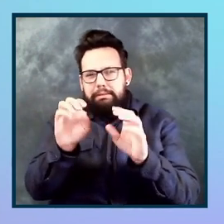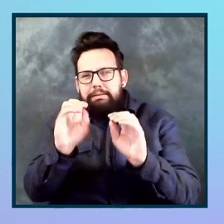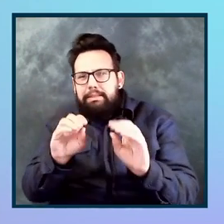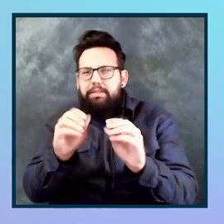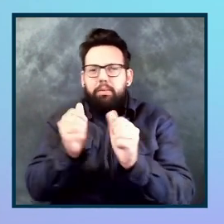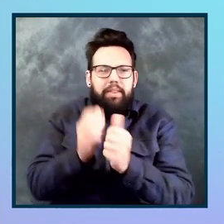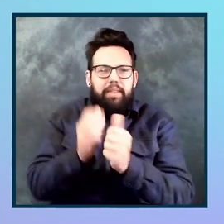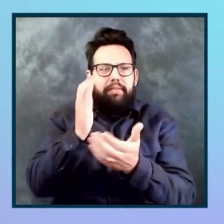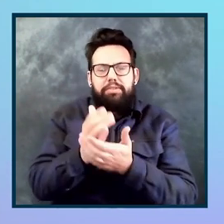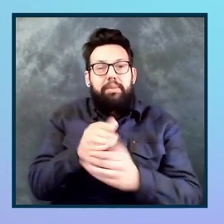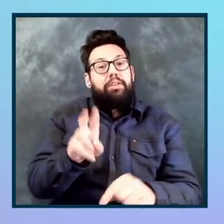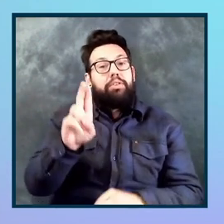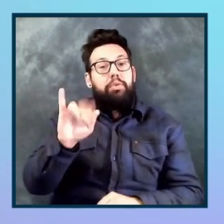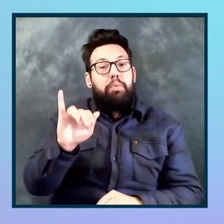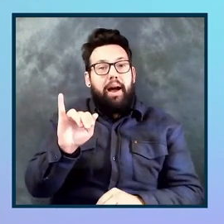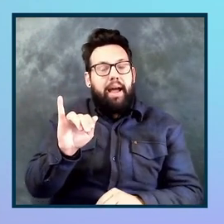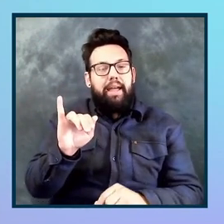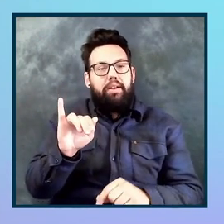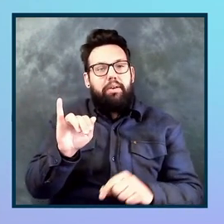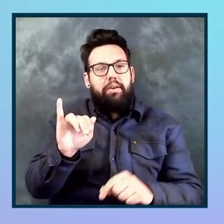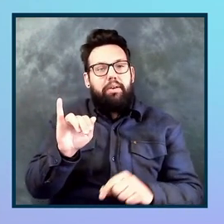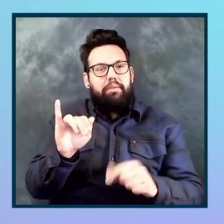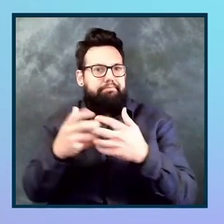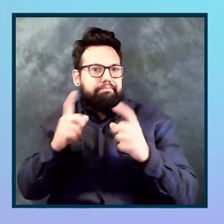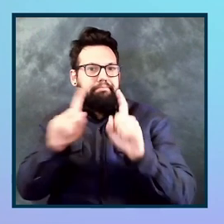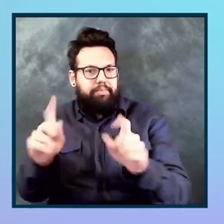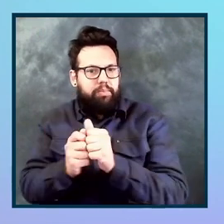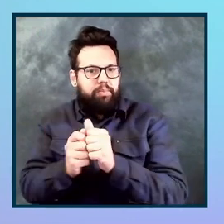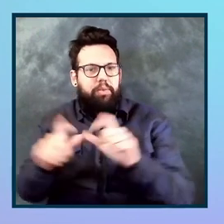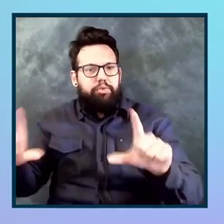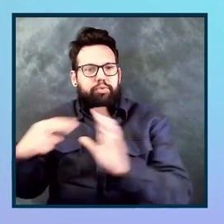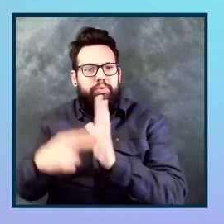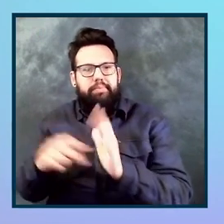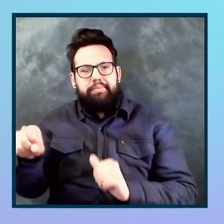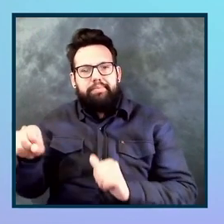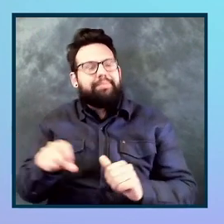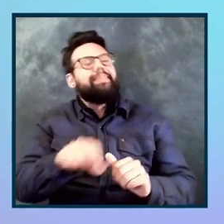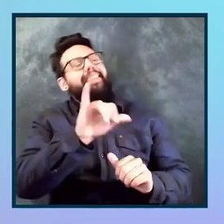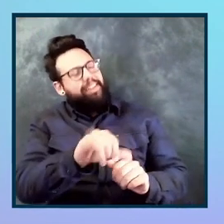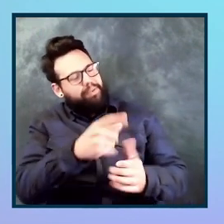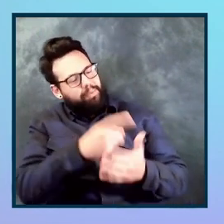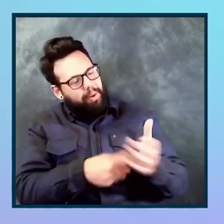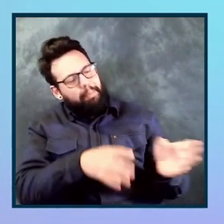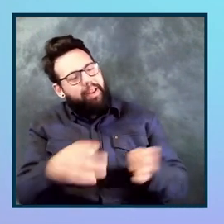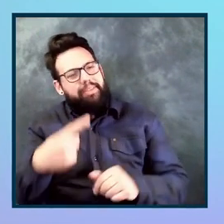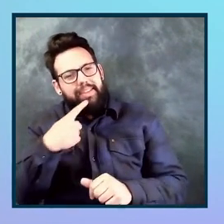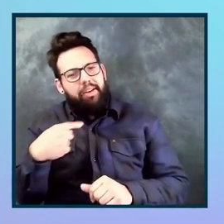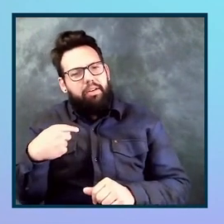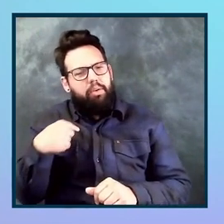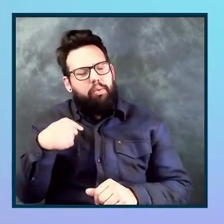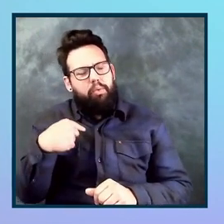it, uh, screen reader friendly. And if you want to emphasize, we take accessibility,